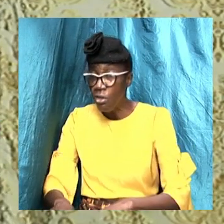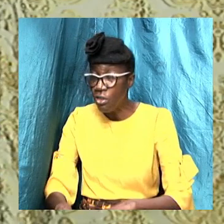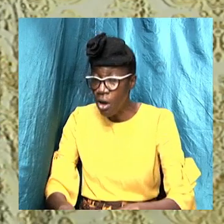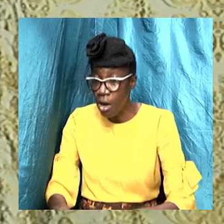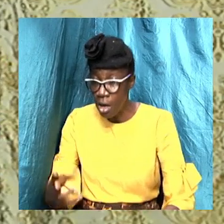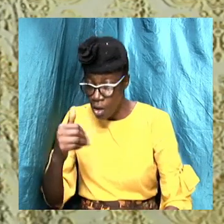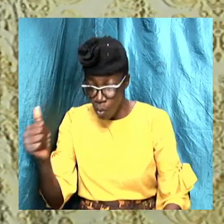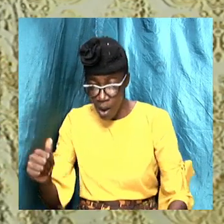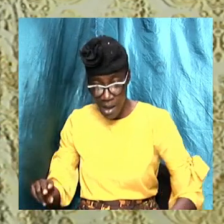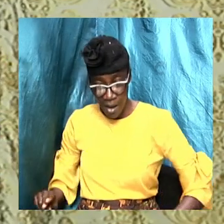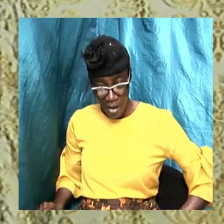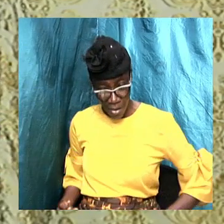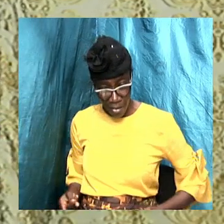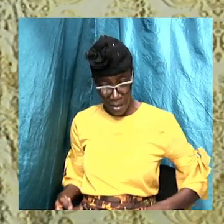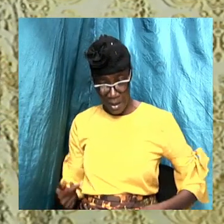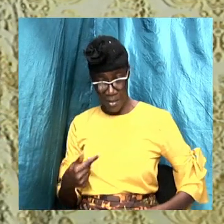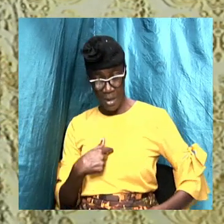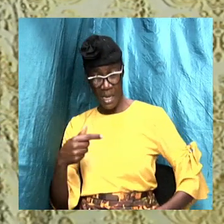Jesus that you are persecuting